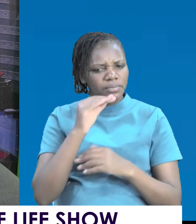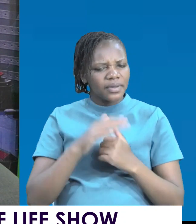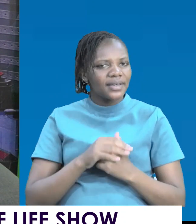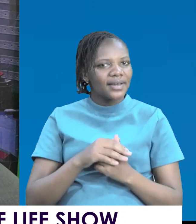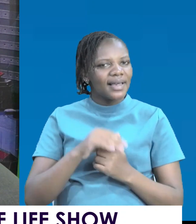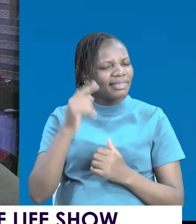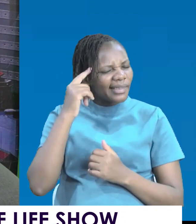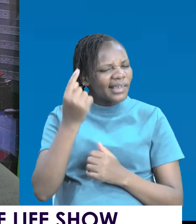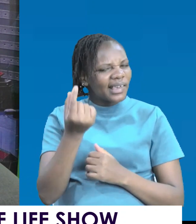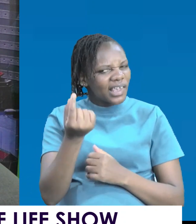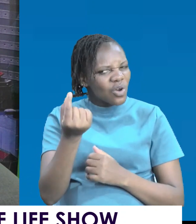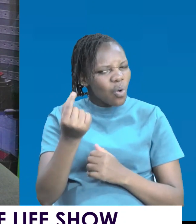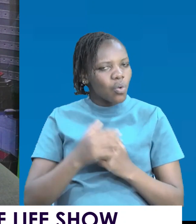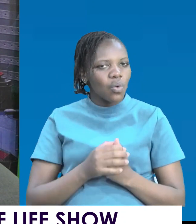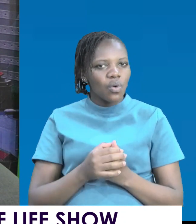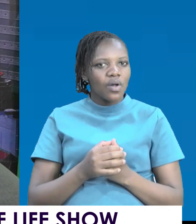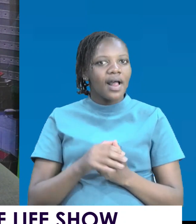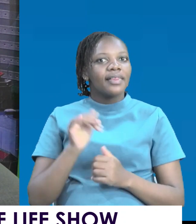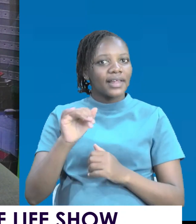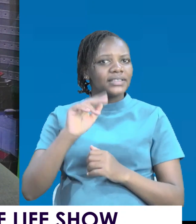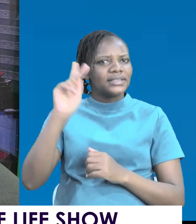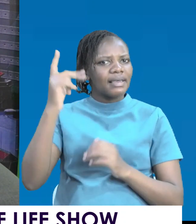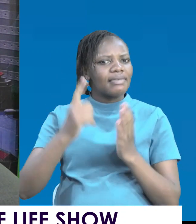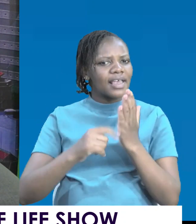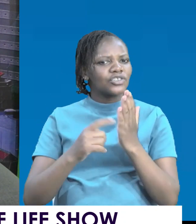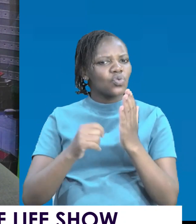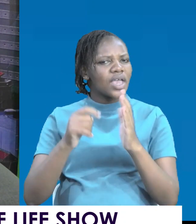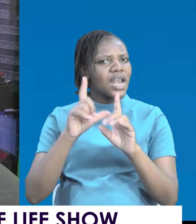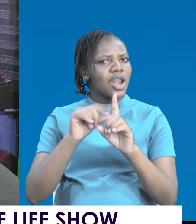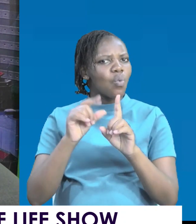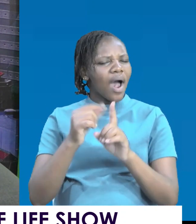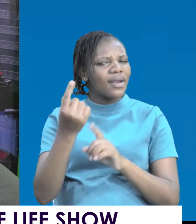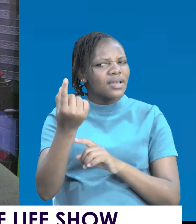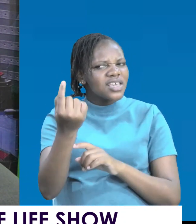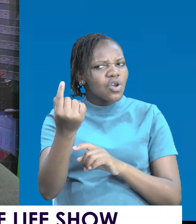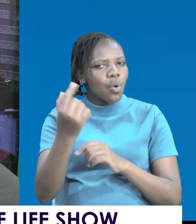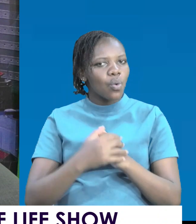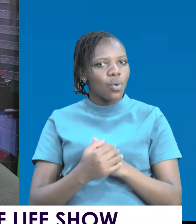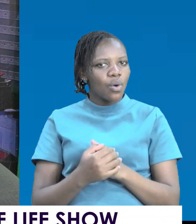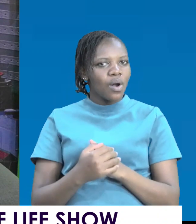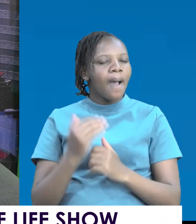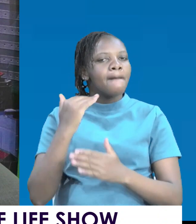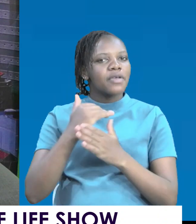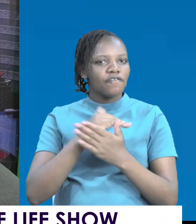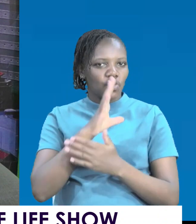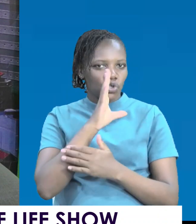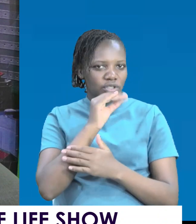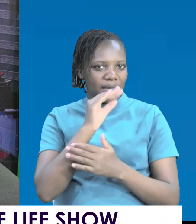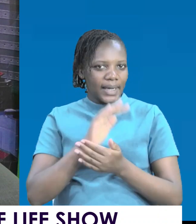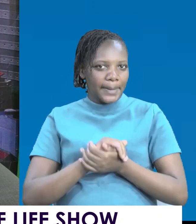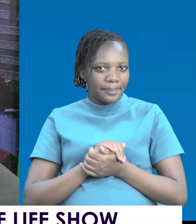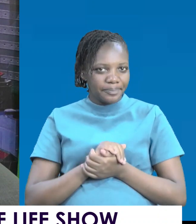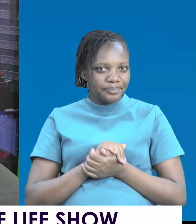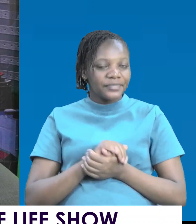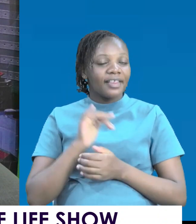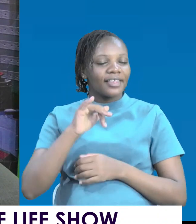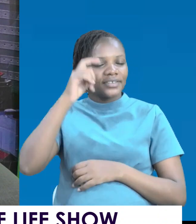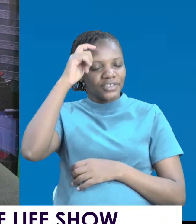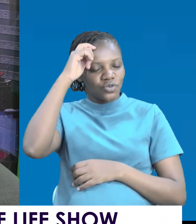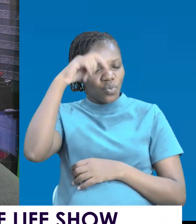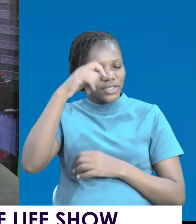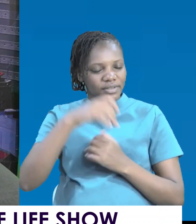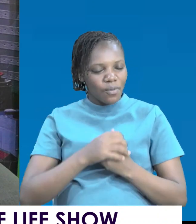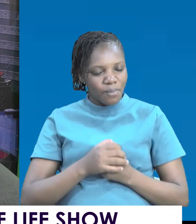kidogo. Kidogo is Kenyan Swahili word of a little bit before you speak. That is wisdom.